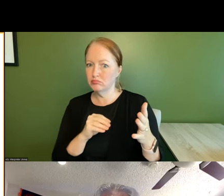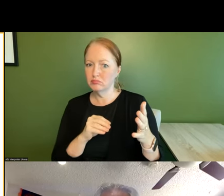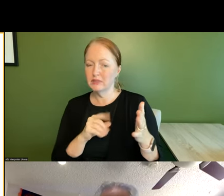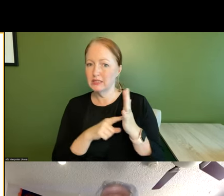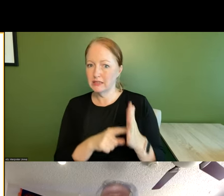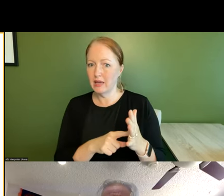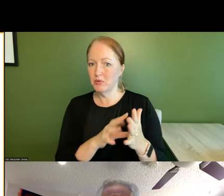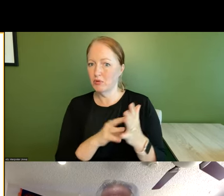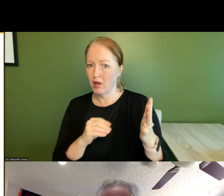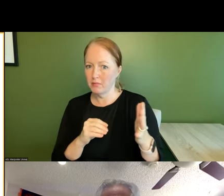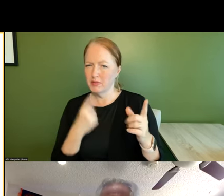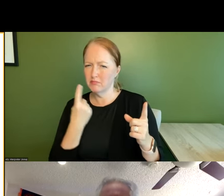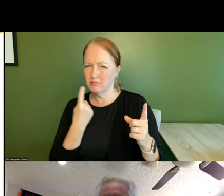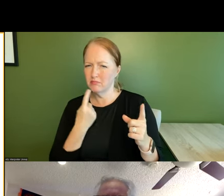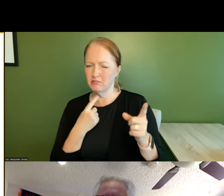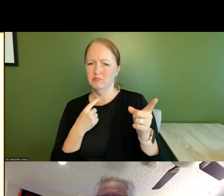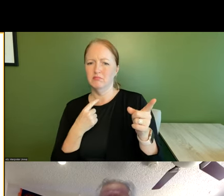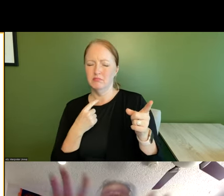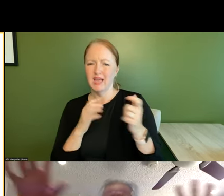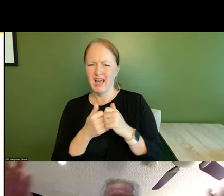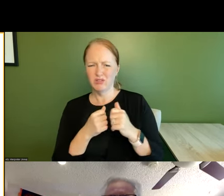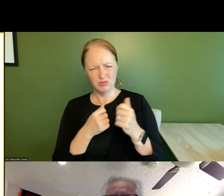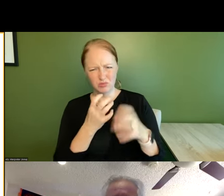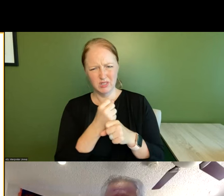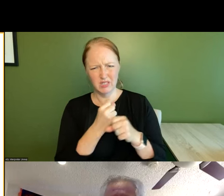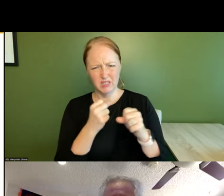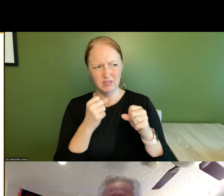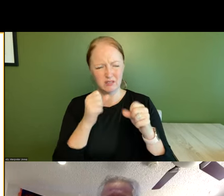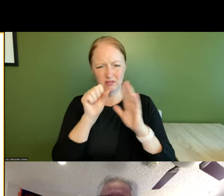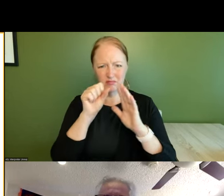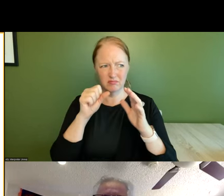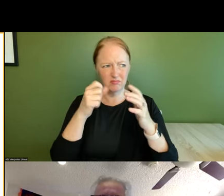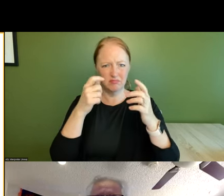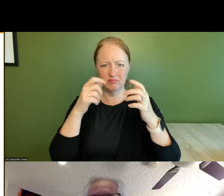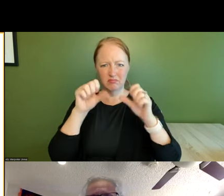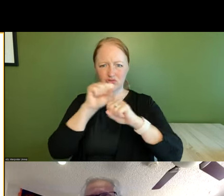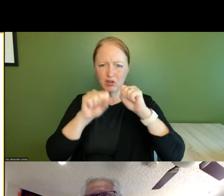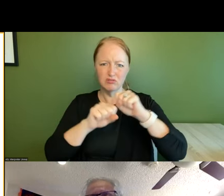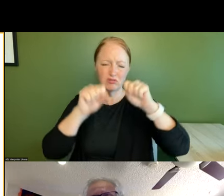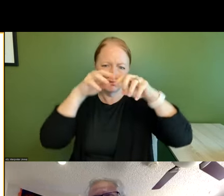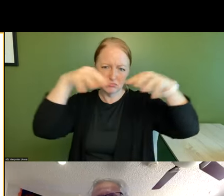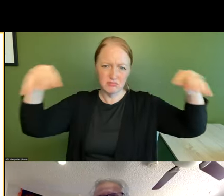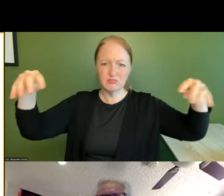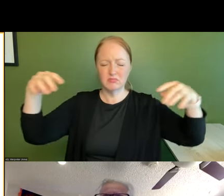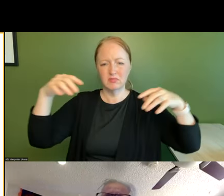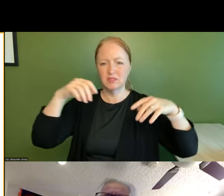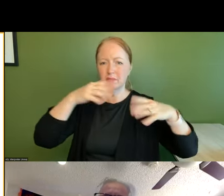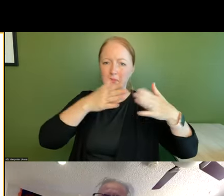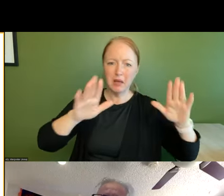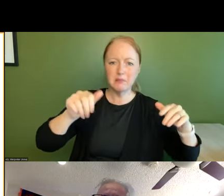example because they're wondering wow how did you get the various stakeholders from the public private